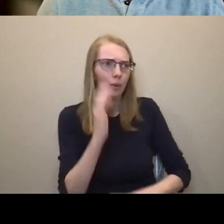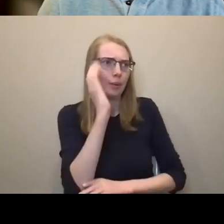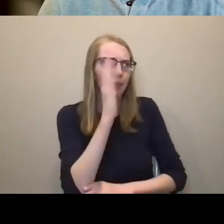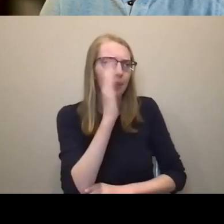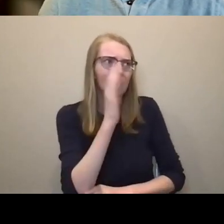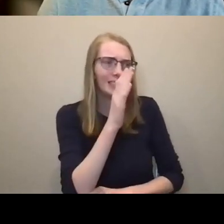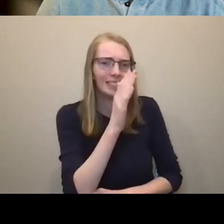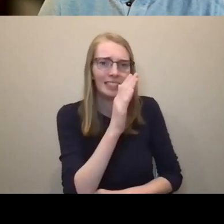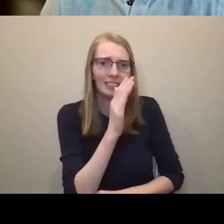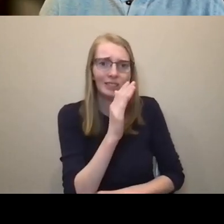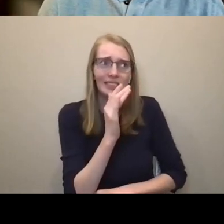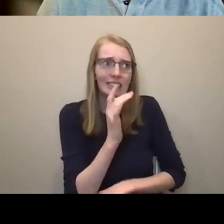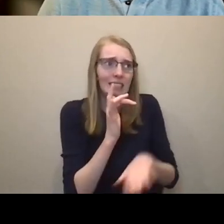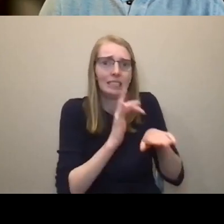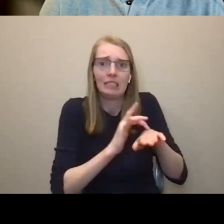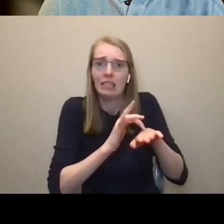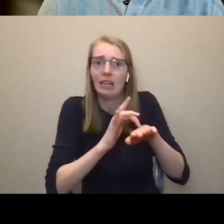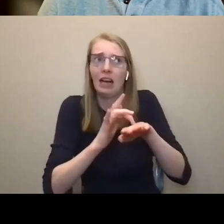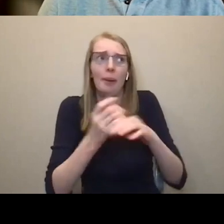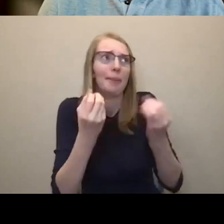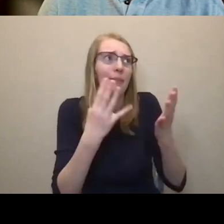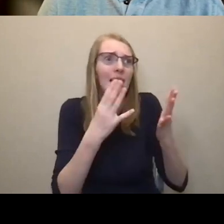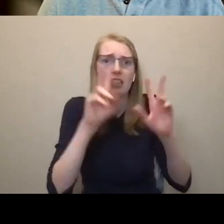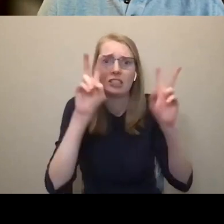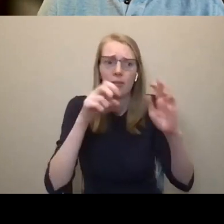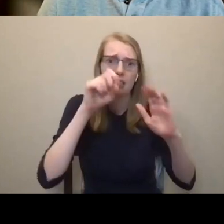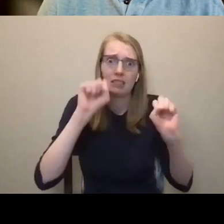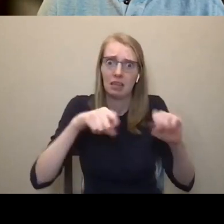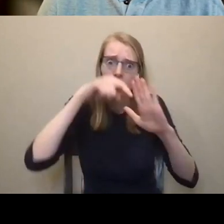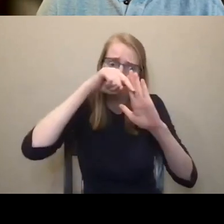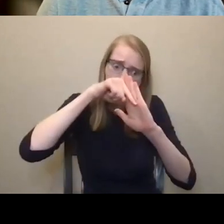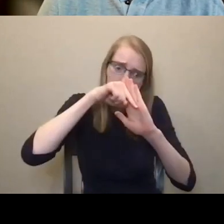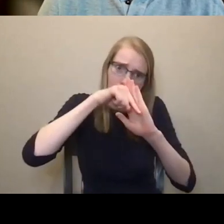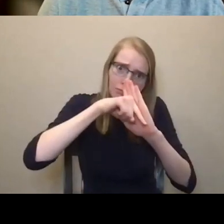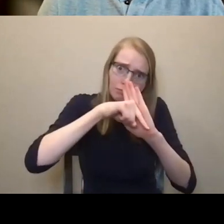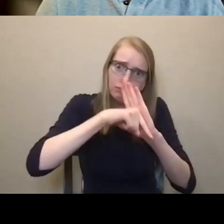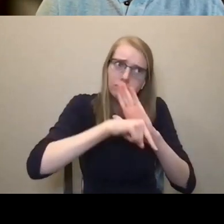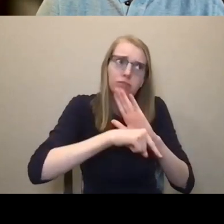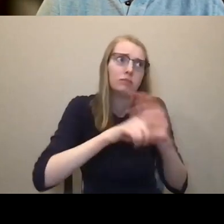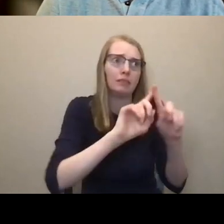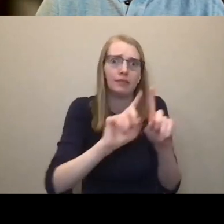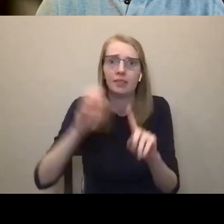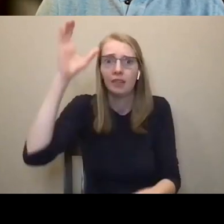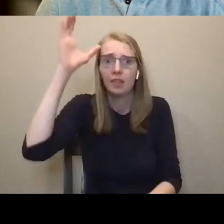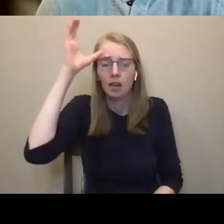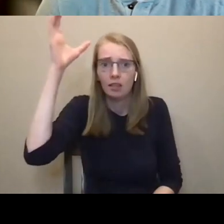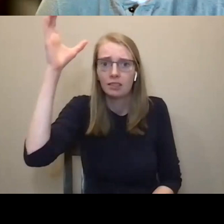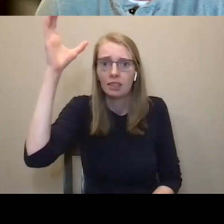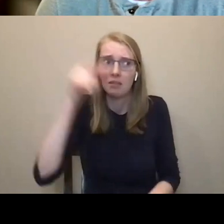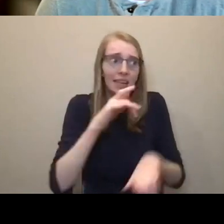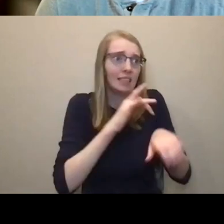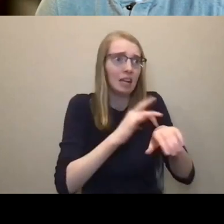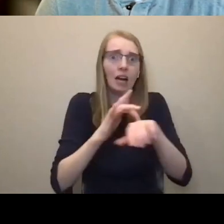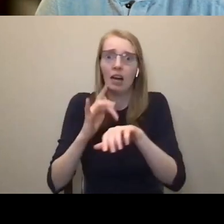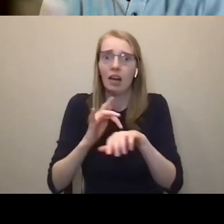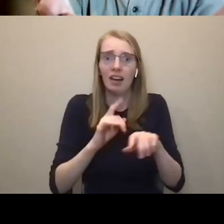the, the very tops of so many different, um, uh, concepts and ideas that, uh, yeah, it's, it's